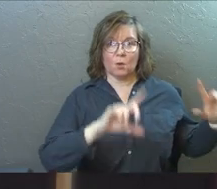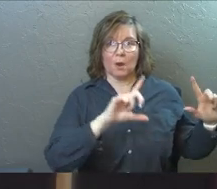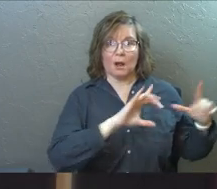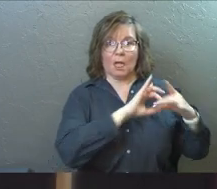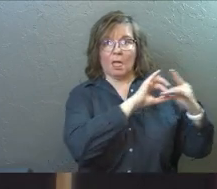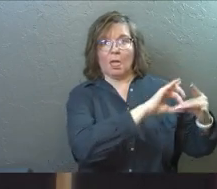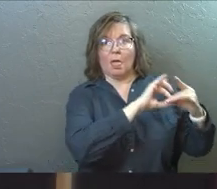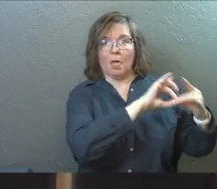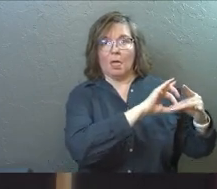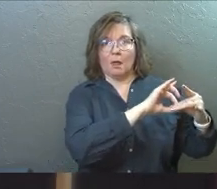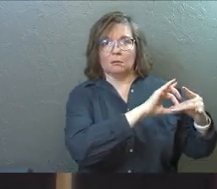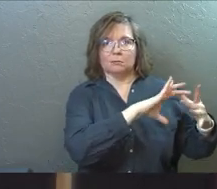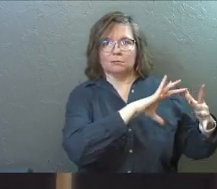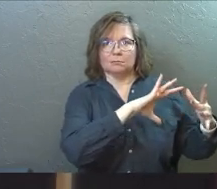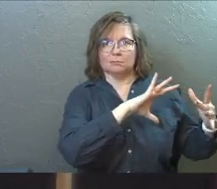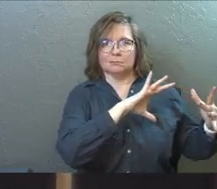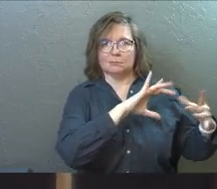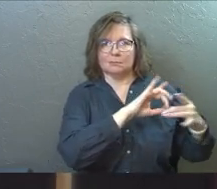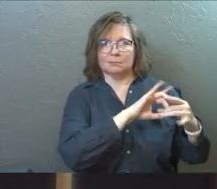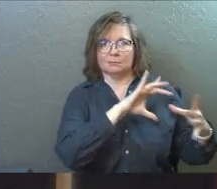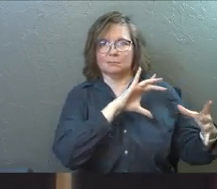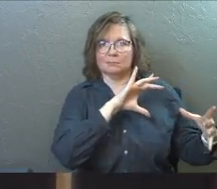kingdom one inch at a time.